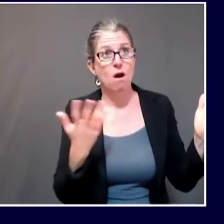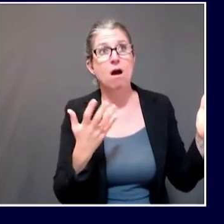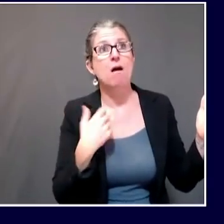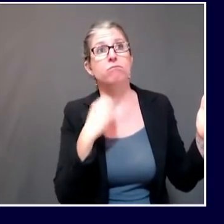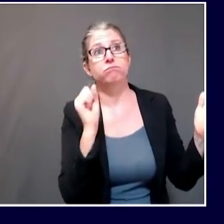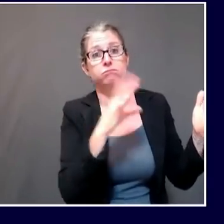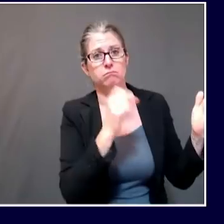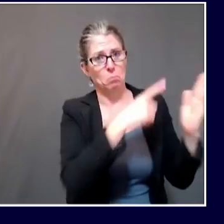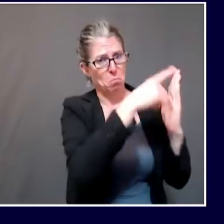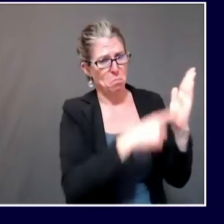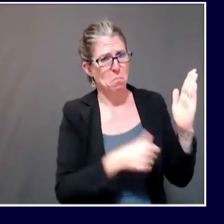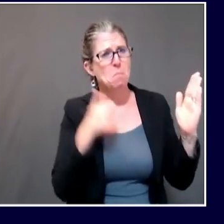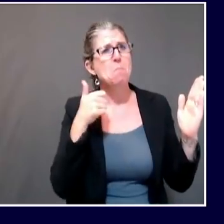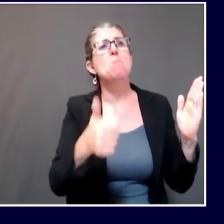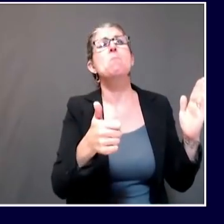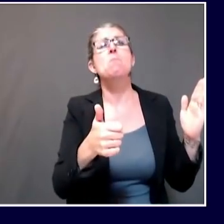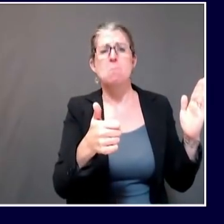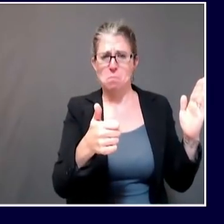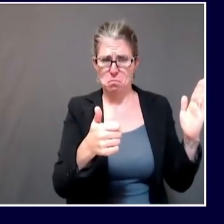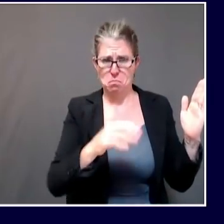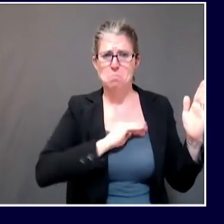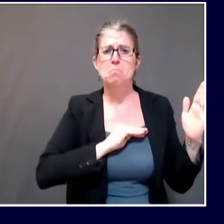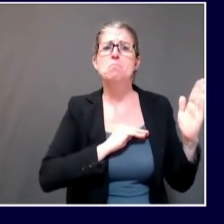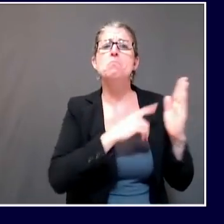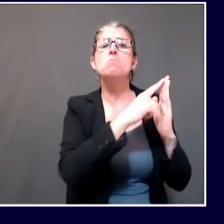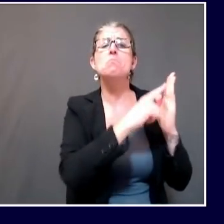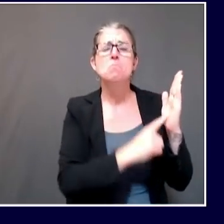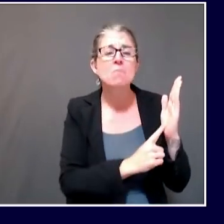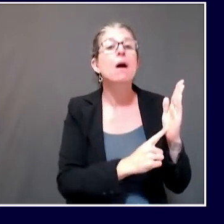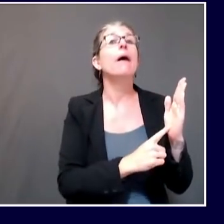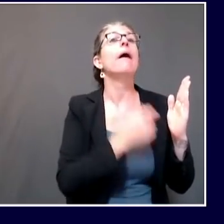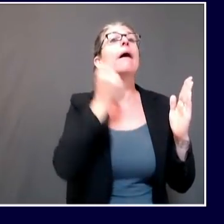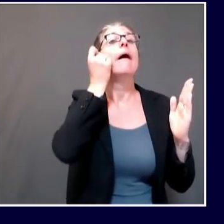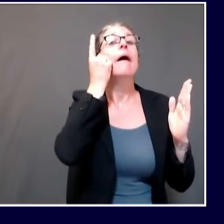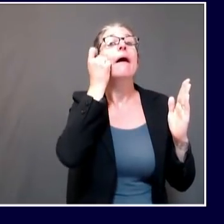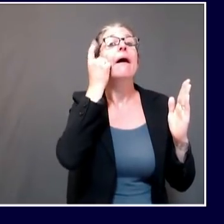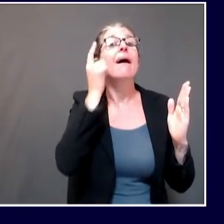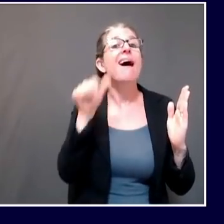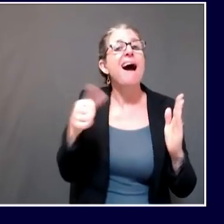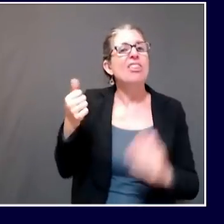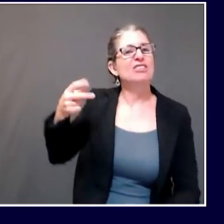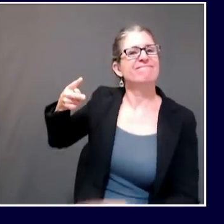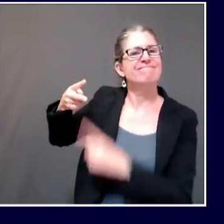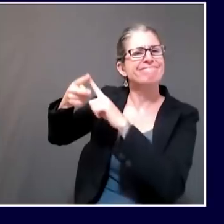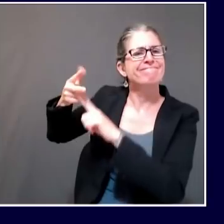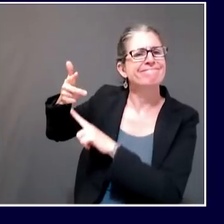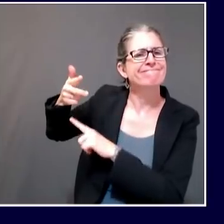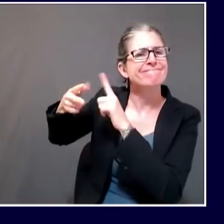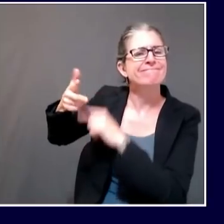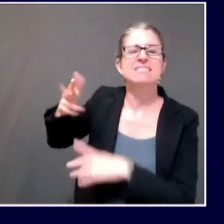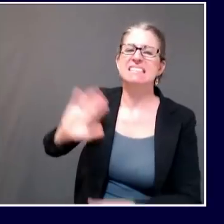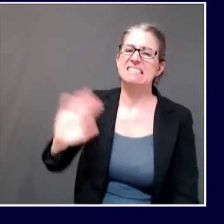quite misaligned with the guidelines that CDC and DHHS have put together.